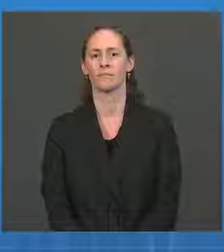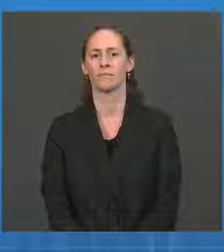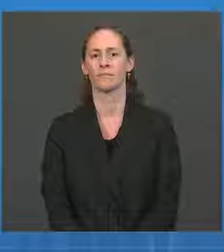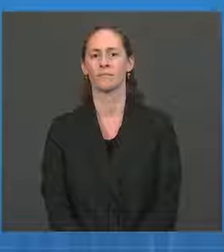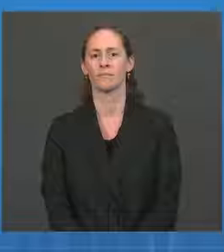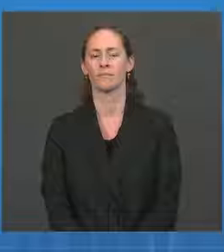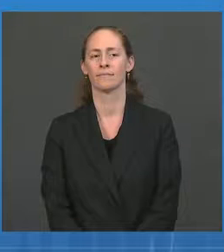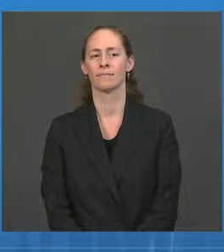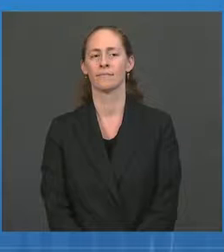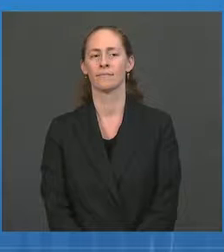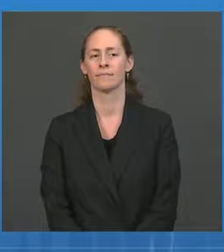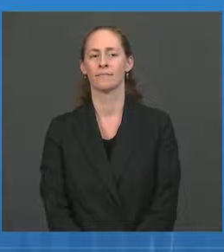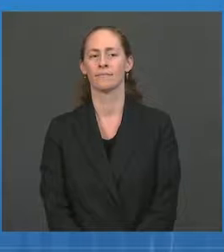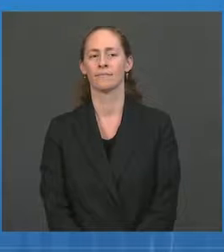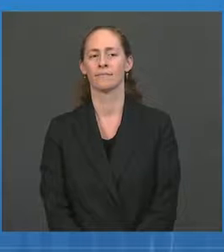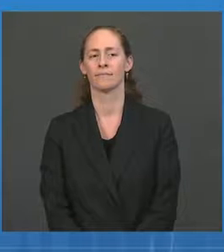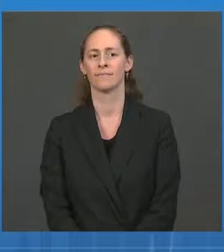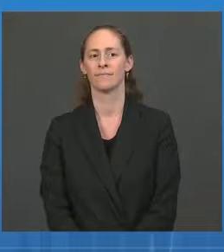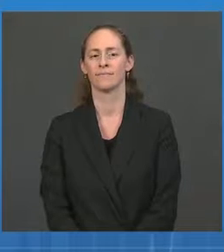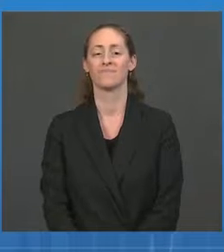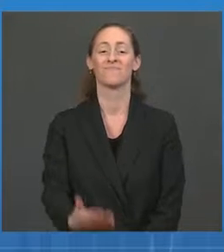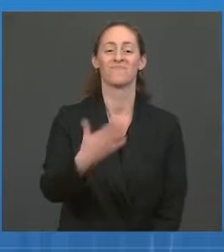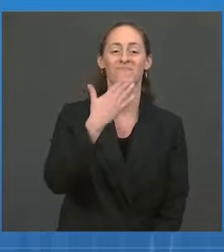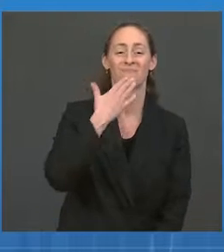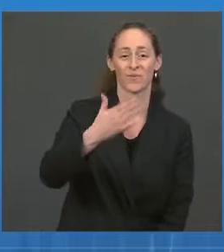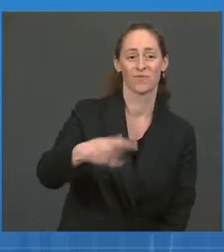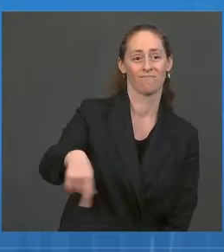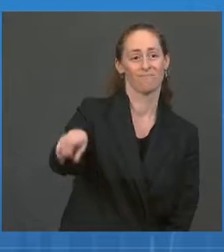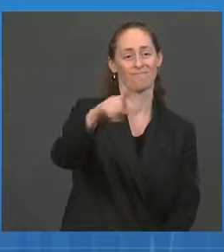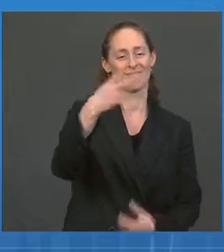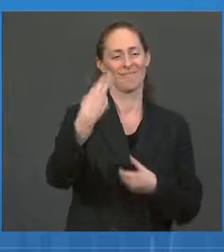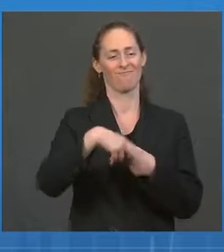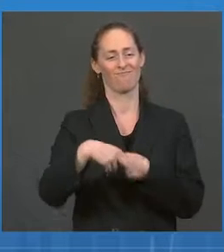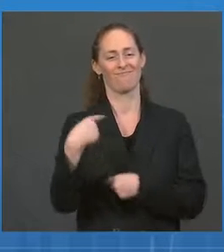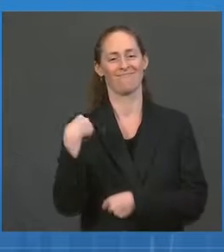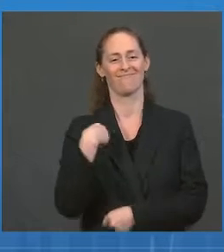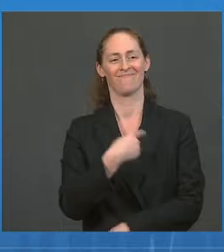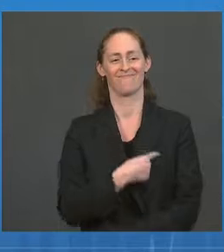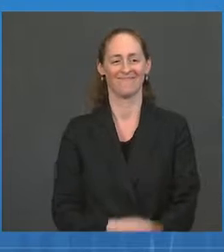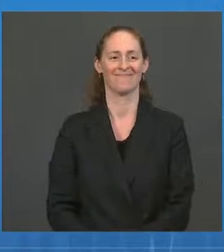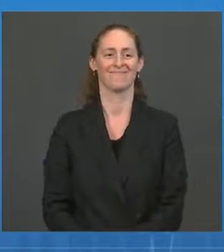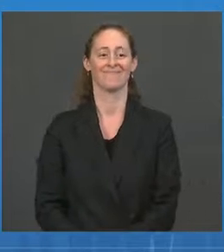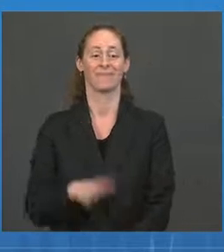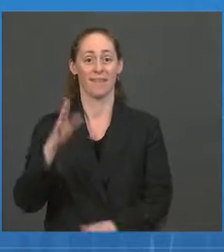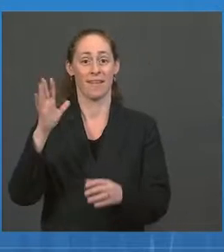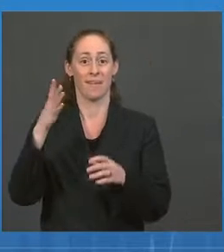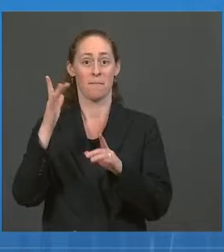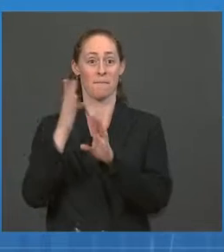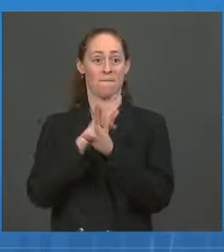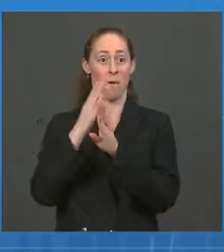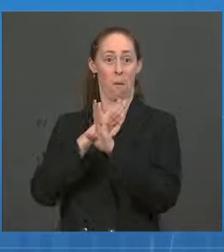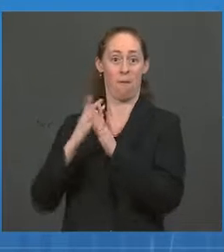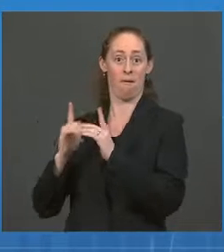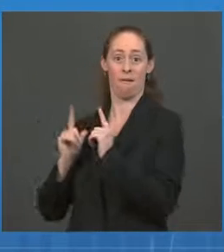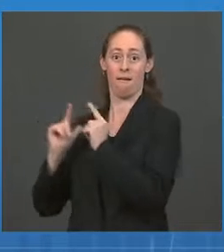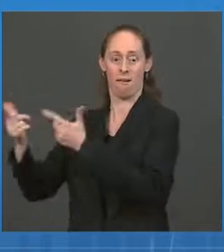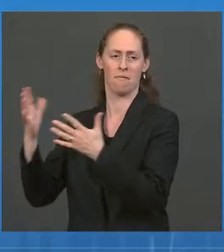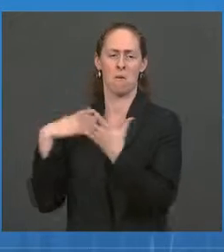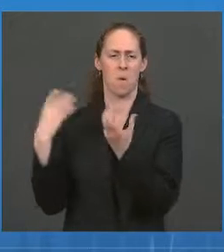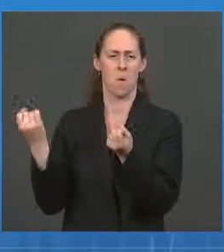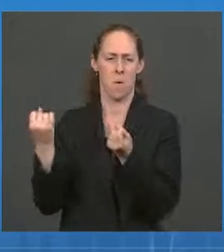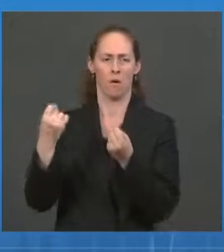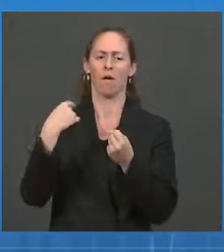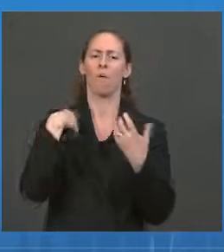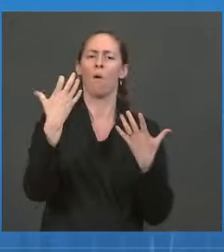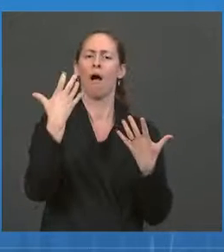Good morning, and thanks for joining us. Before I turn to Drs. Murthy, Walensky, and Fauci, I want to provide an update